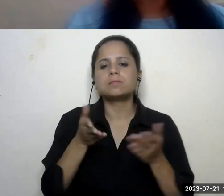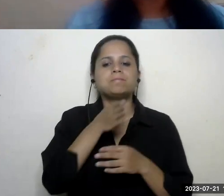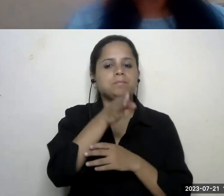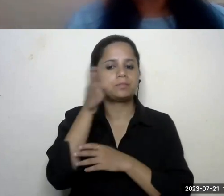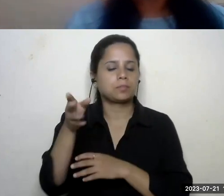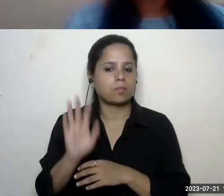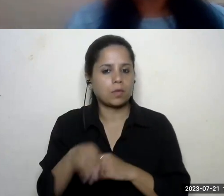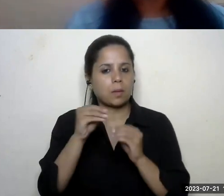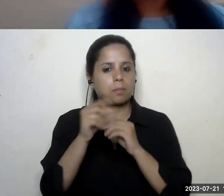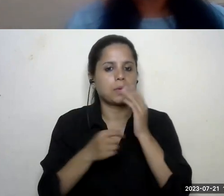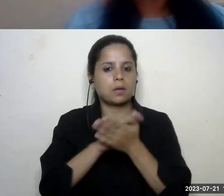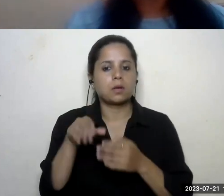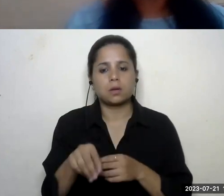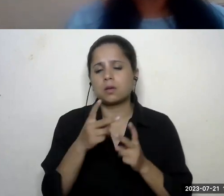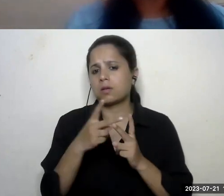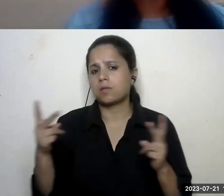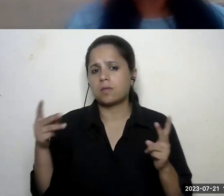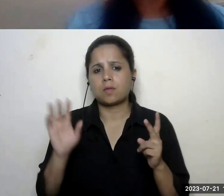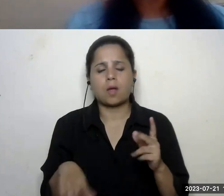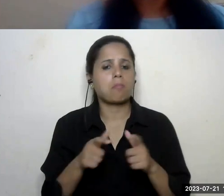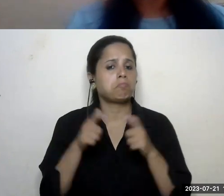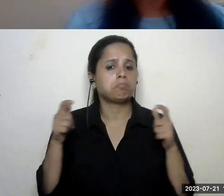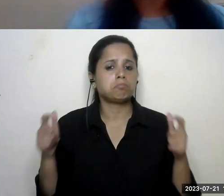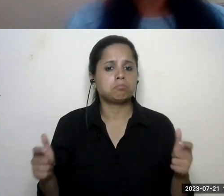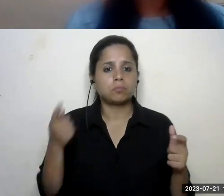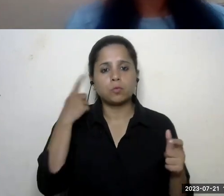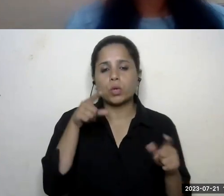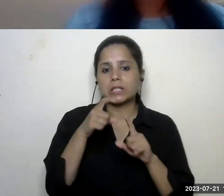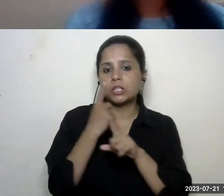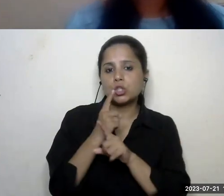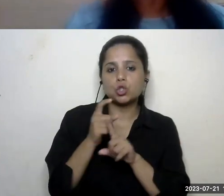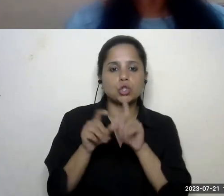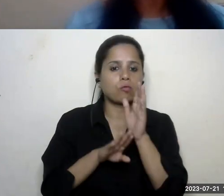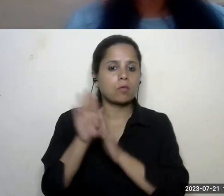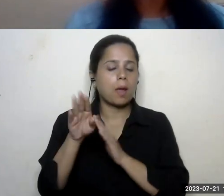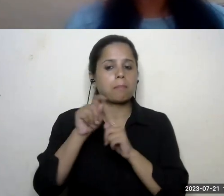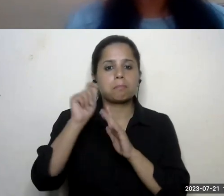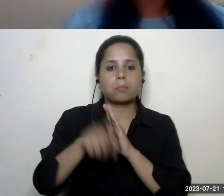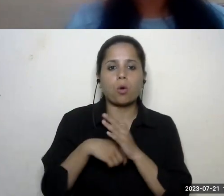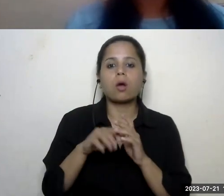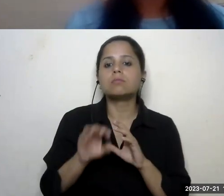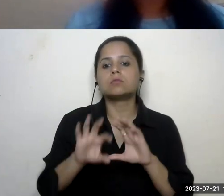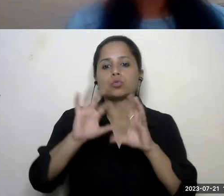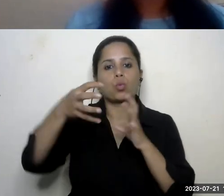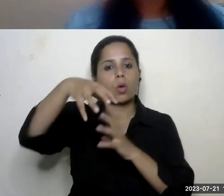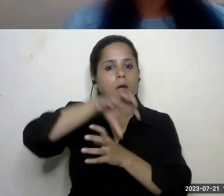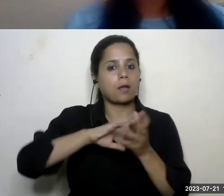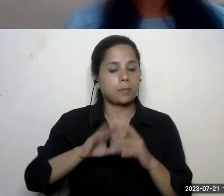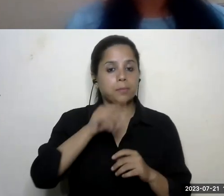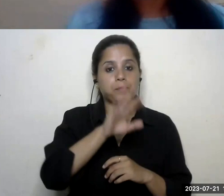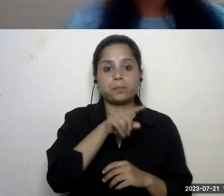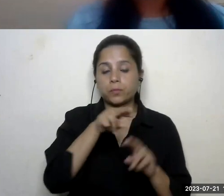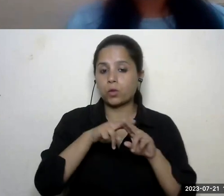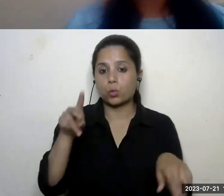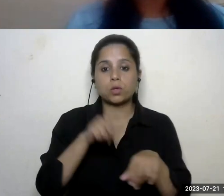british council on a multitude of large-scale teacher development projects across the country and she joined the team full